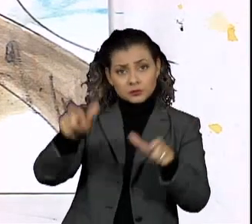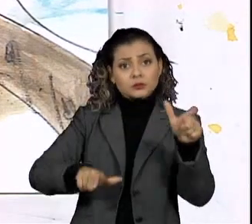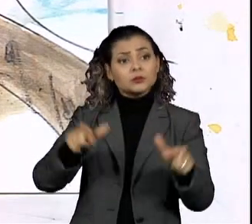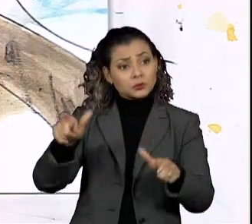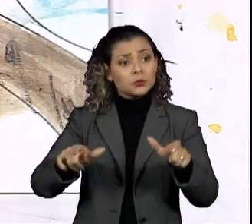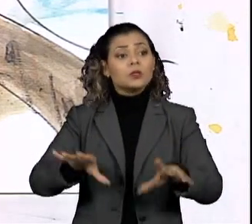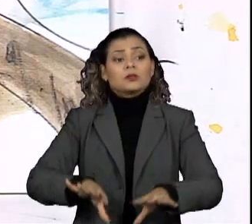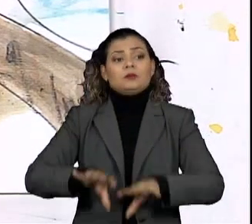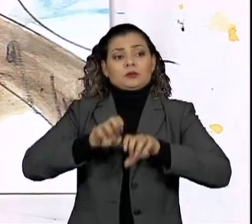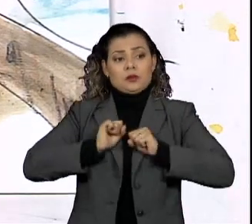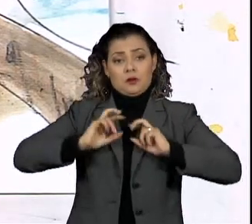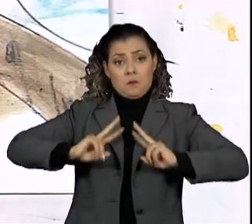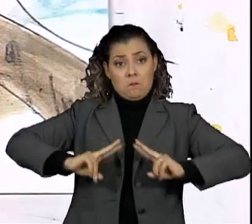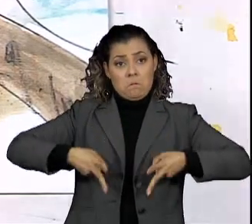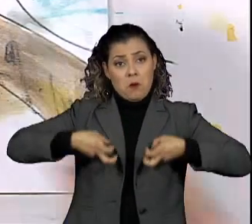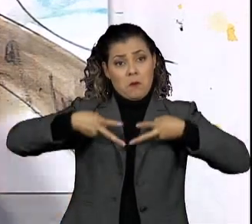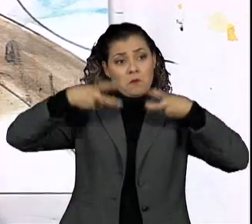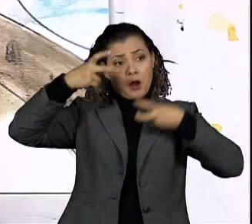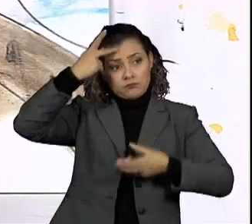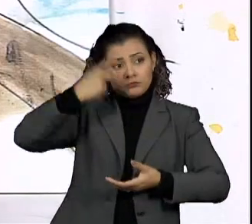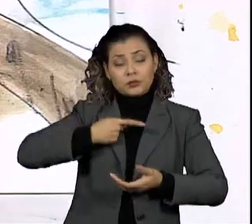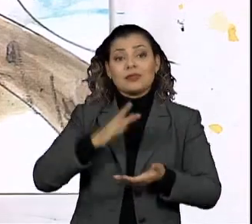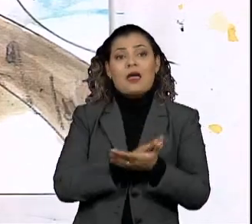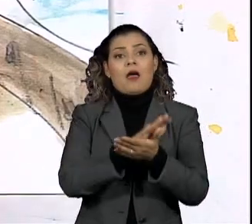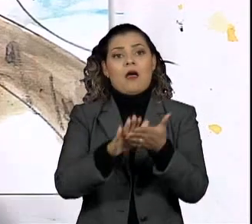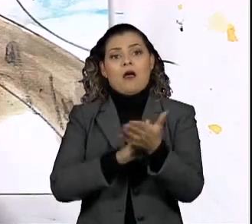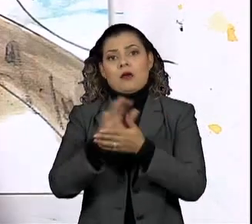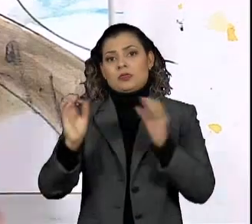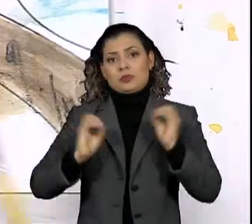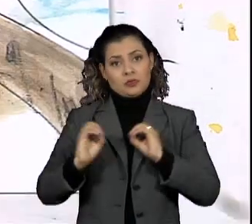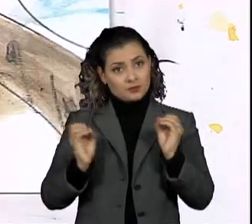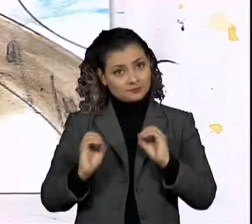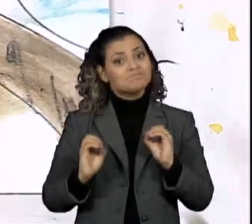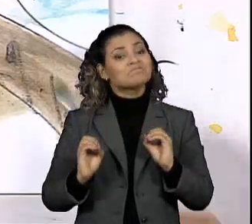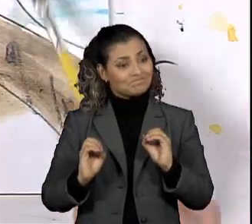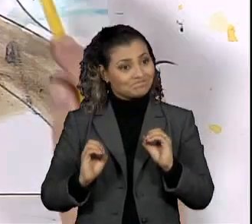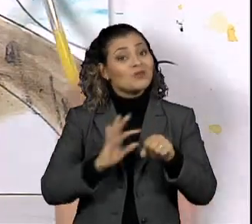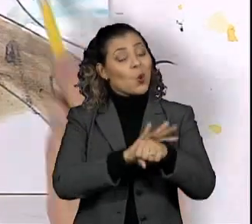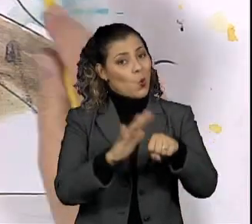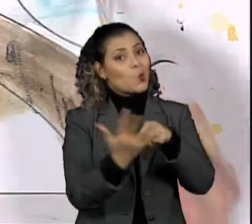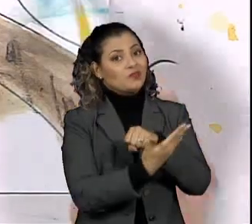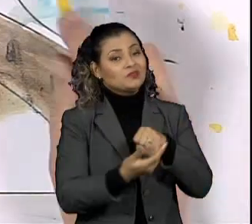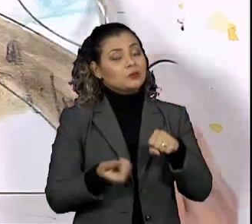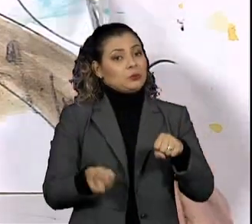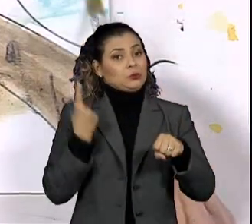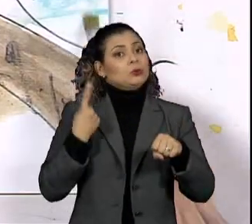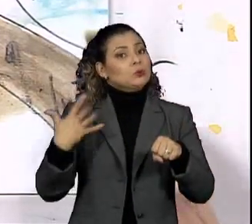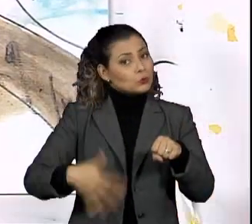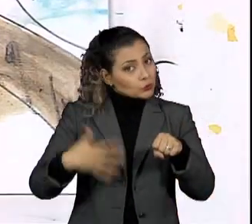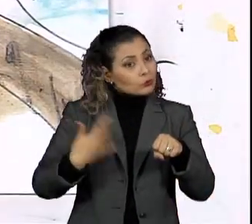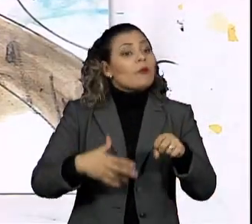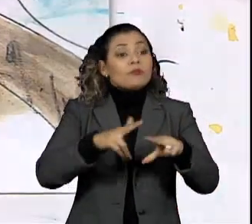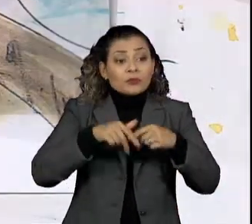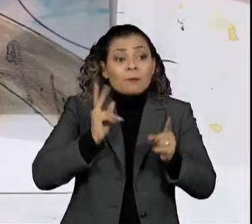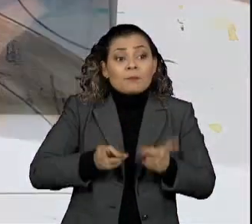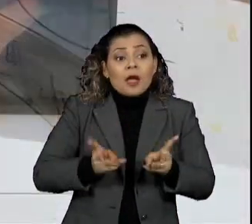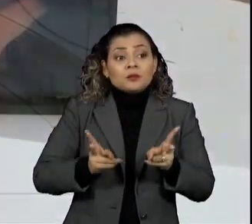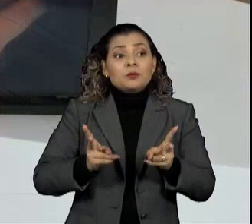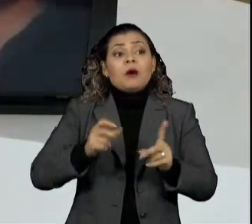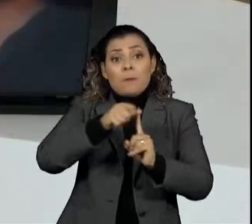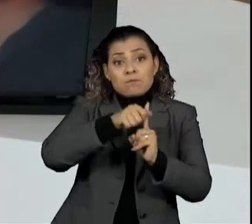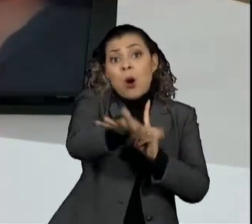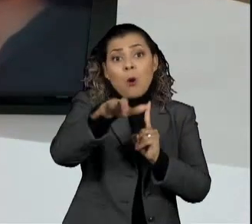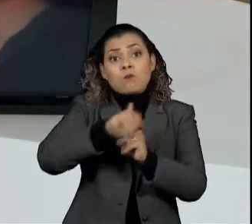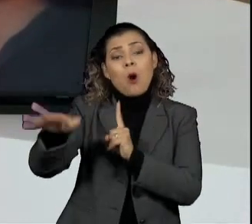asymptomatic, who do not have symptoms of coronavirus, who still can infect other people.